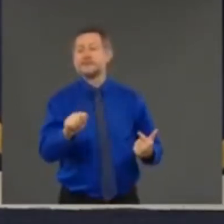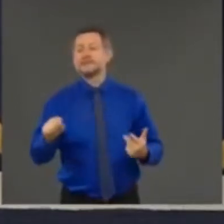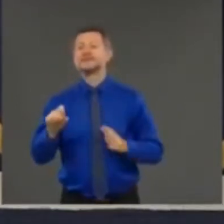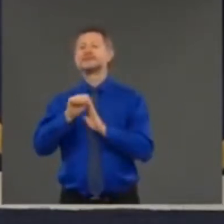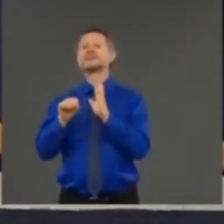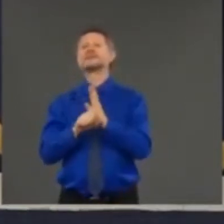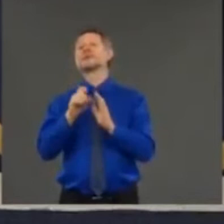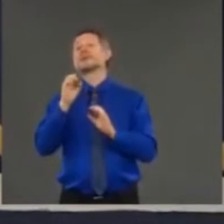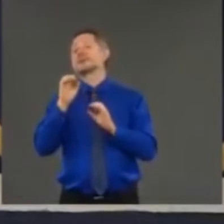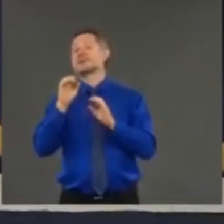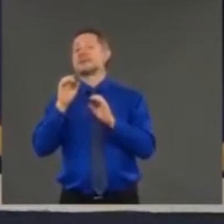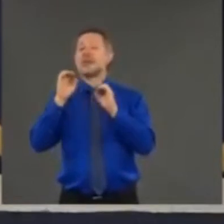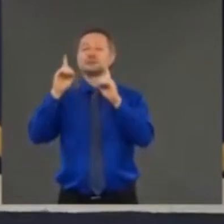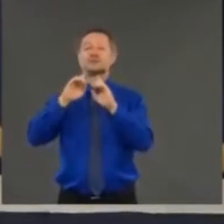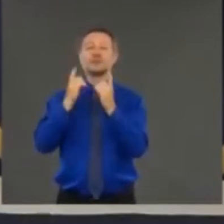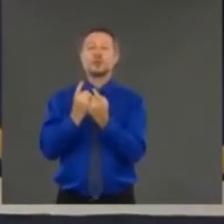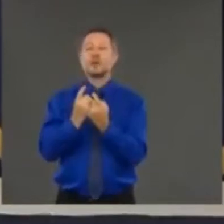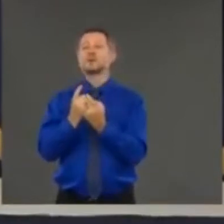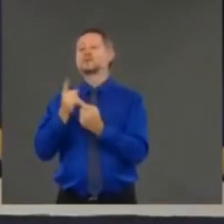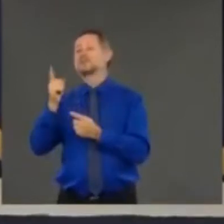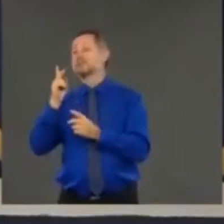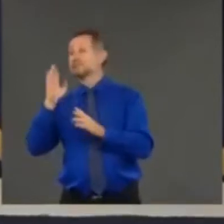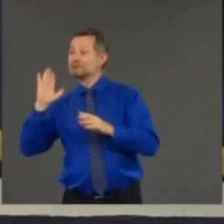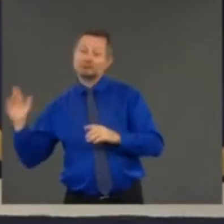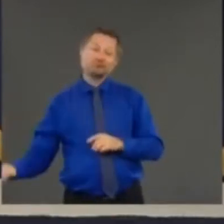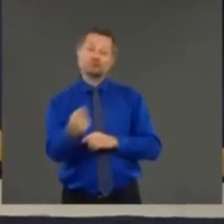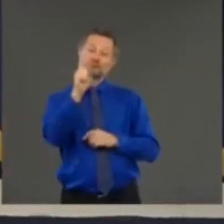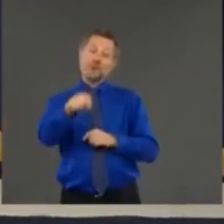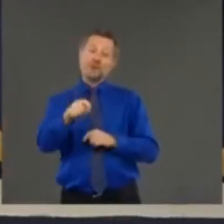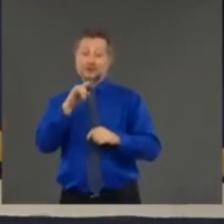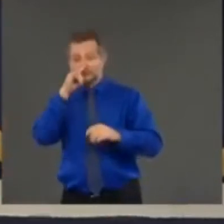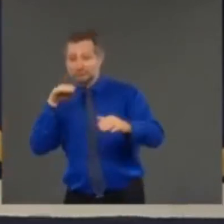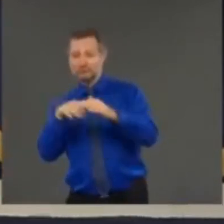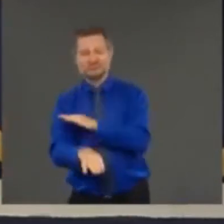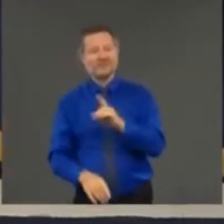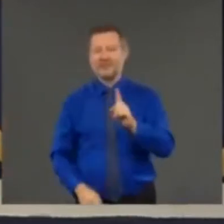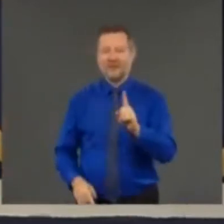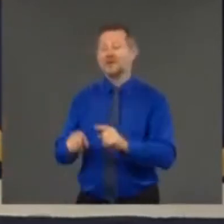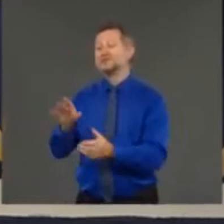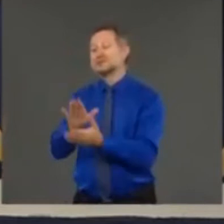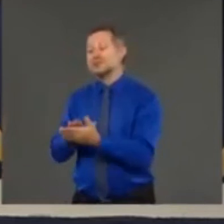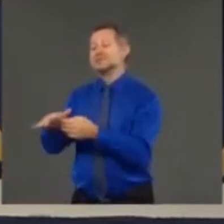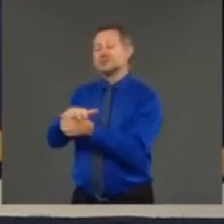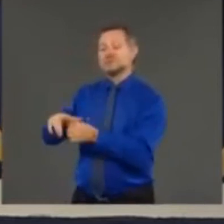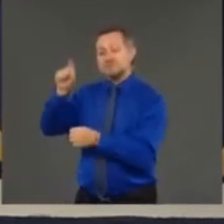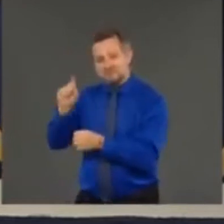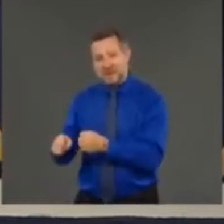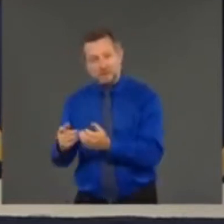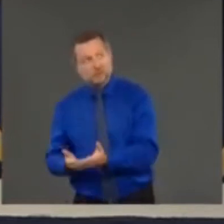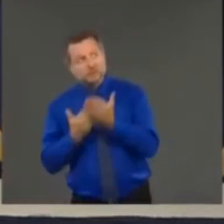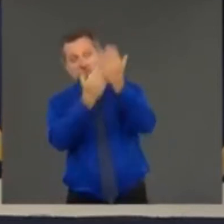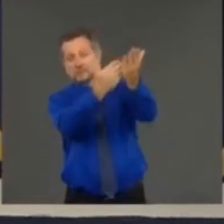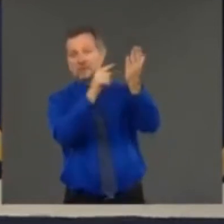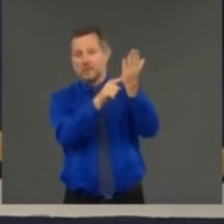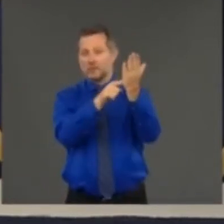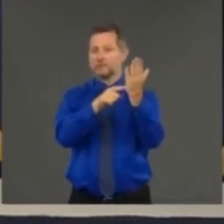department this is between the school district and the parents that's it's the ultimate decision